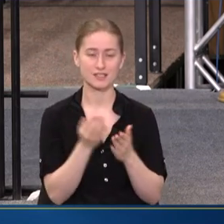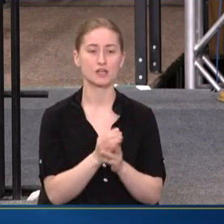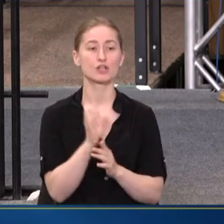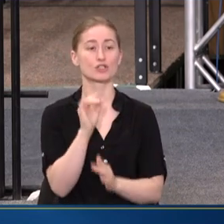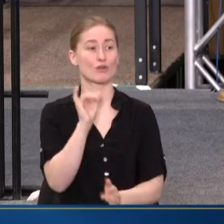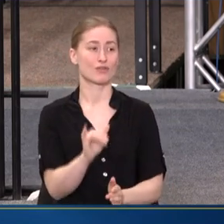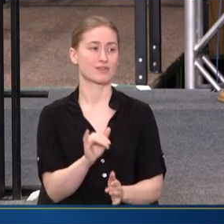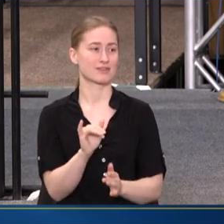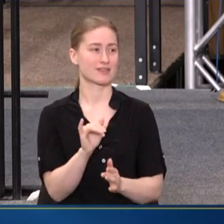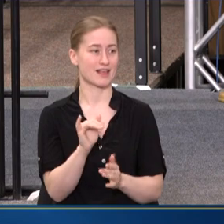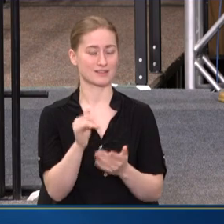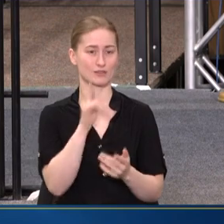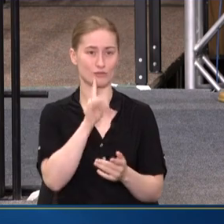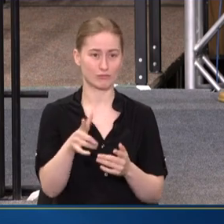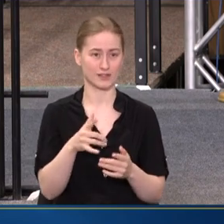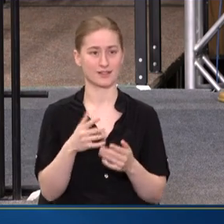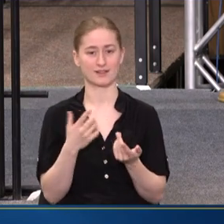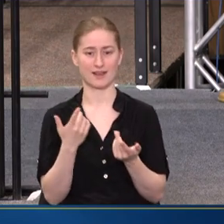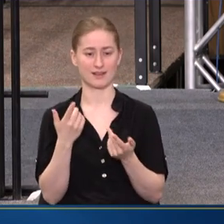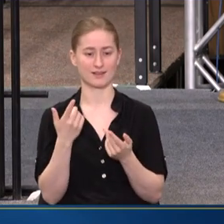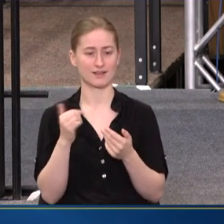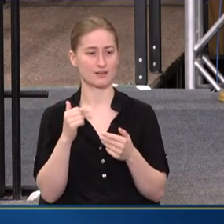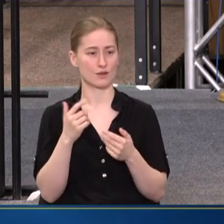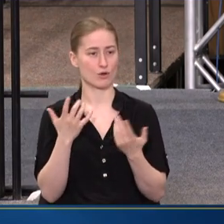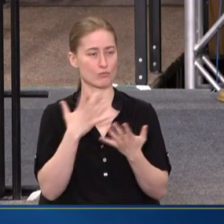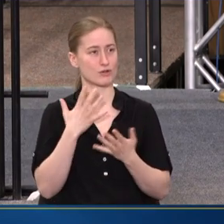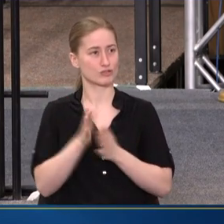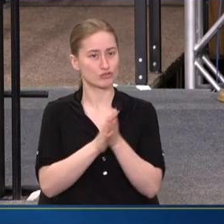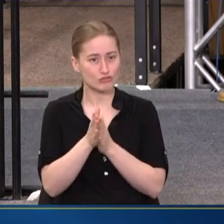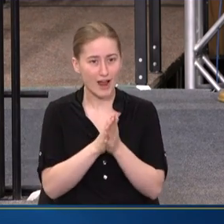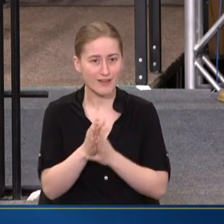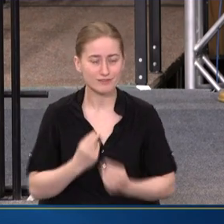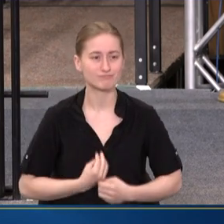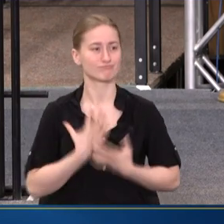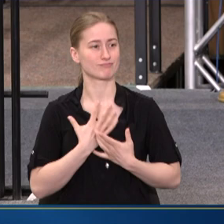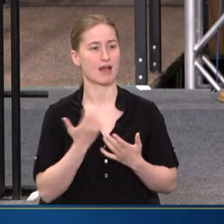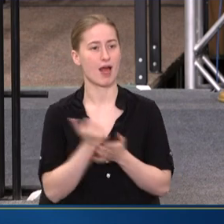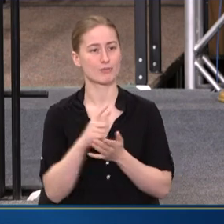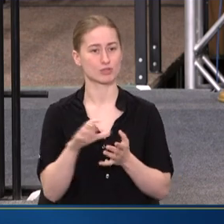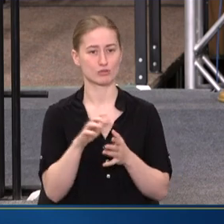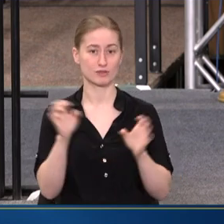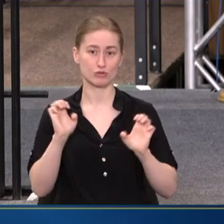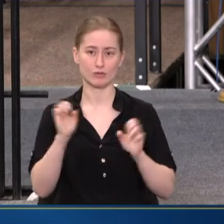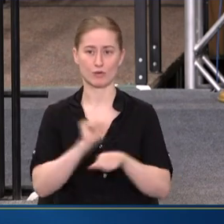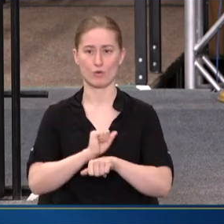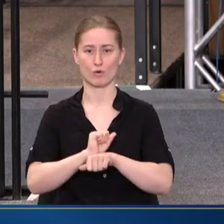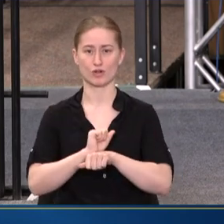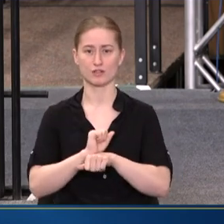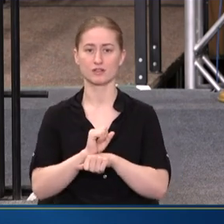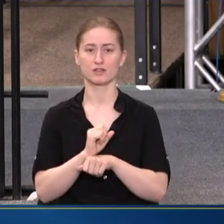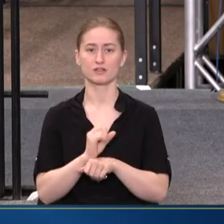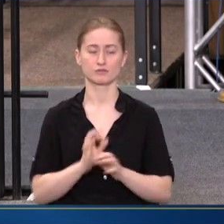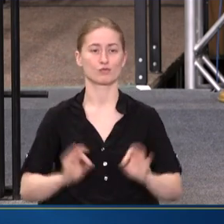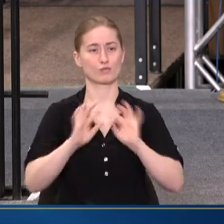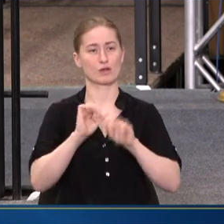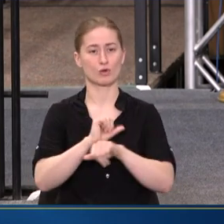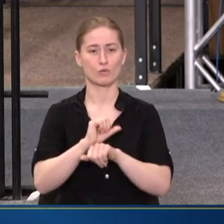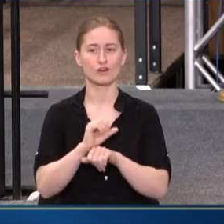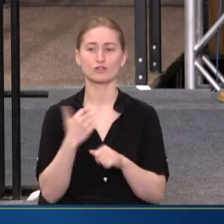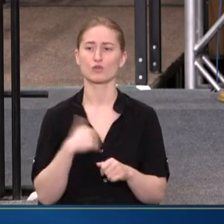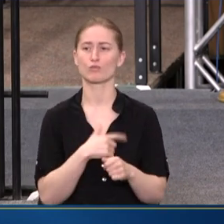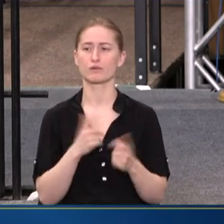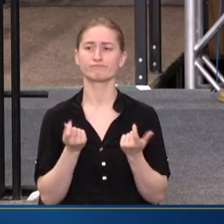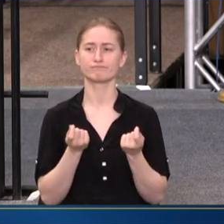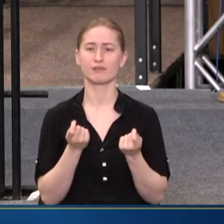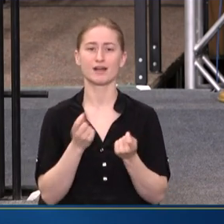THAT'S THE WIND AT OUR BACK. THAT'S THE SAIL THAT IS HELPING US DO THIS CRITICAL WORK. AND WHAT WE HAVE BEEN ABLE TO DO IS